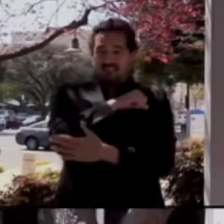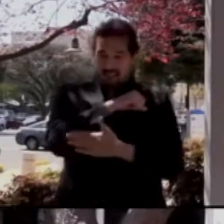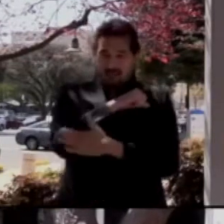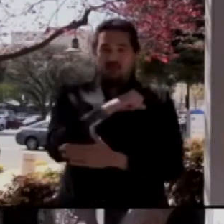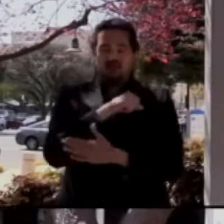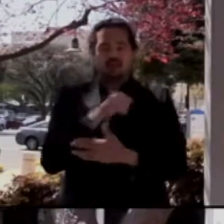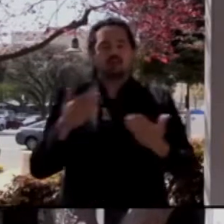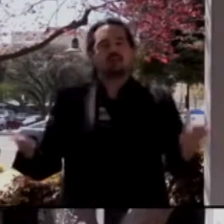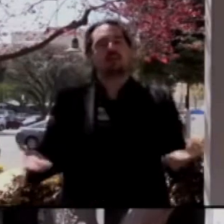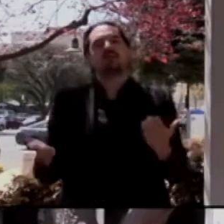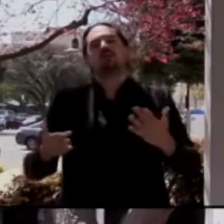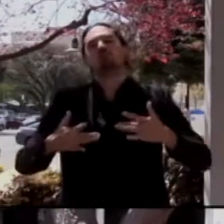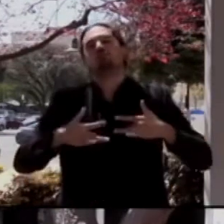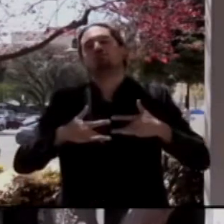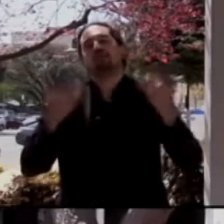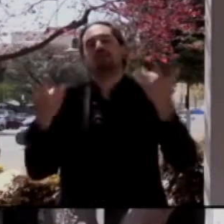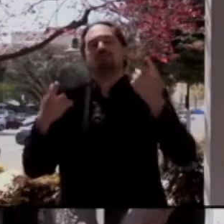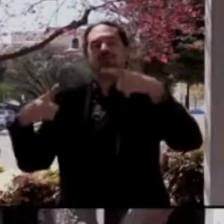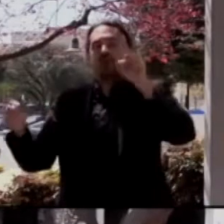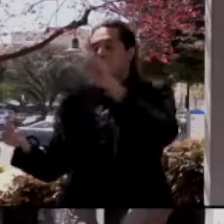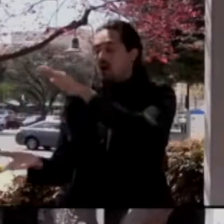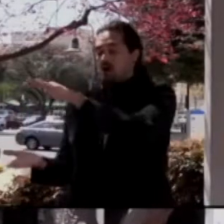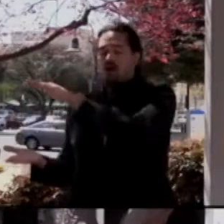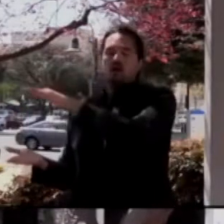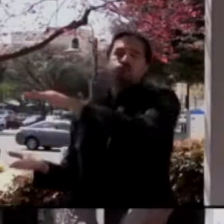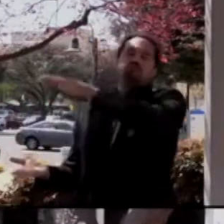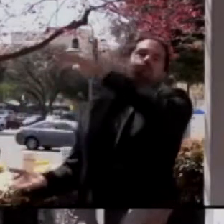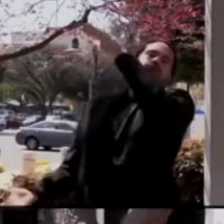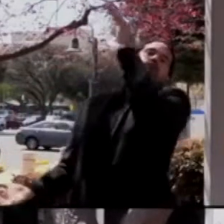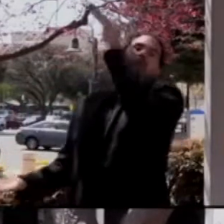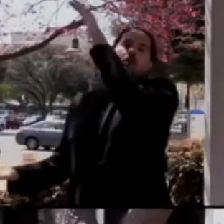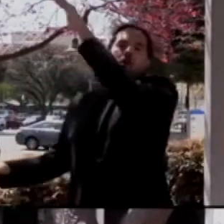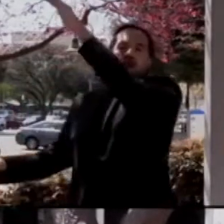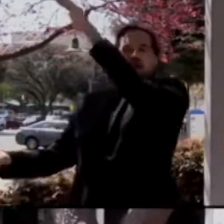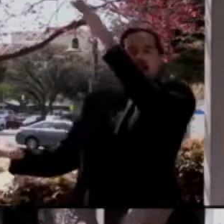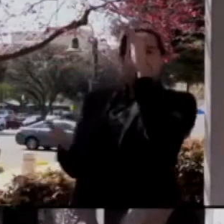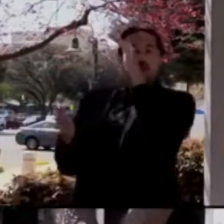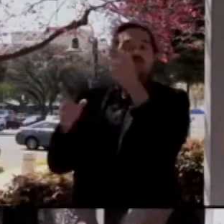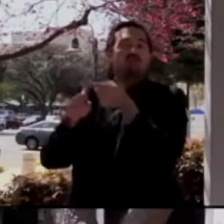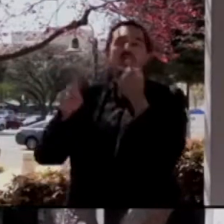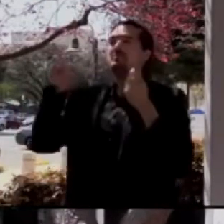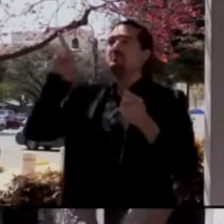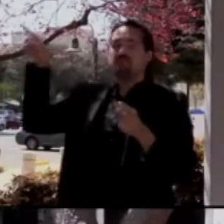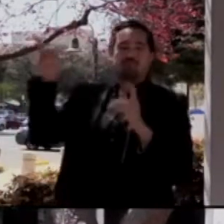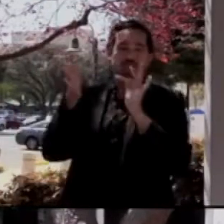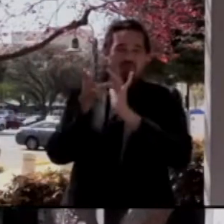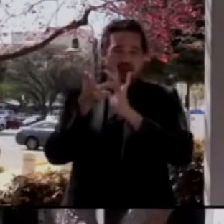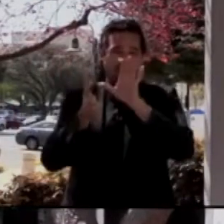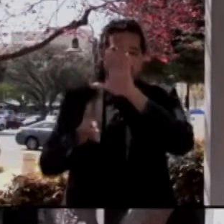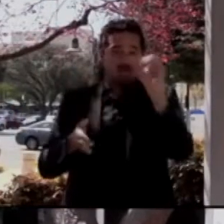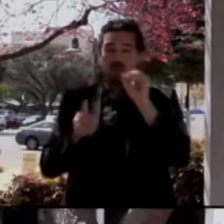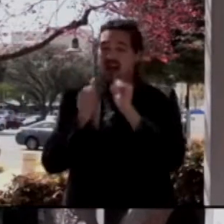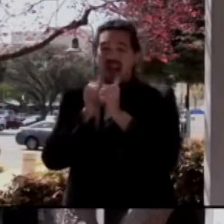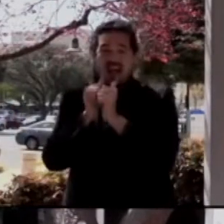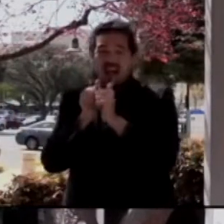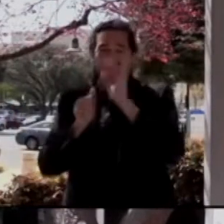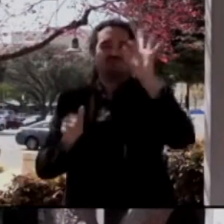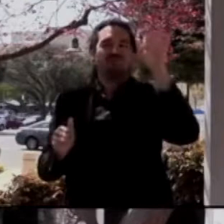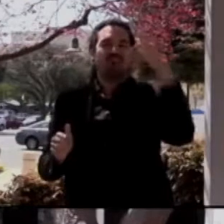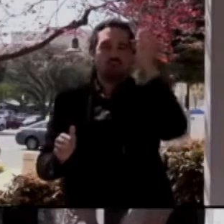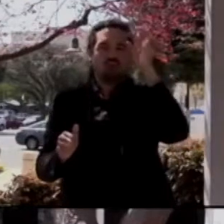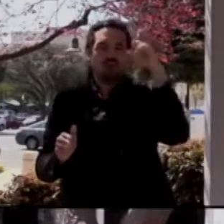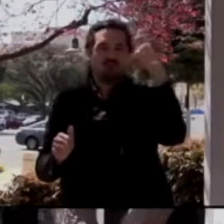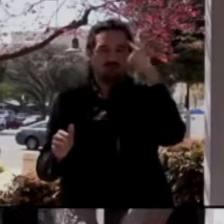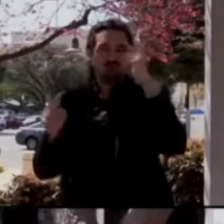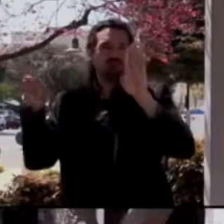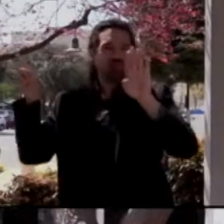significant increase in vaccine supply that's coming directly from the federal government. So this is a part of the allocations that come